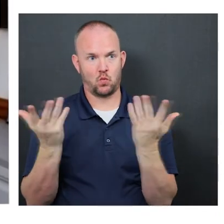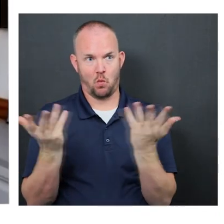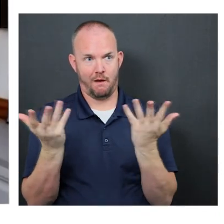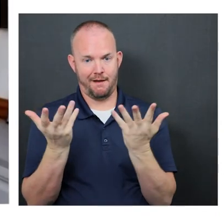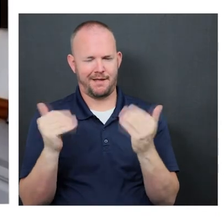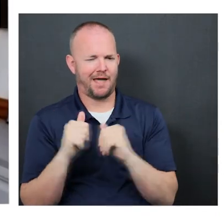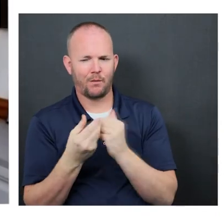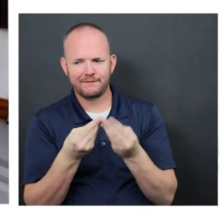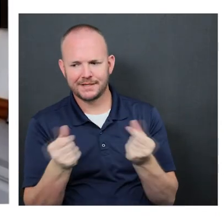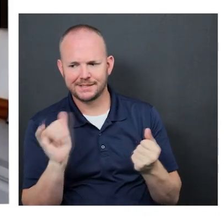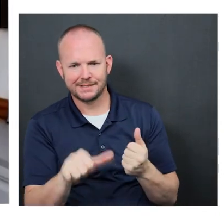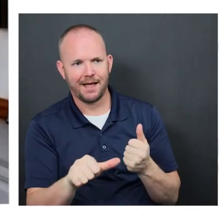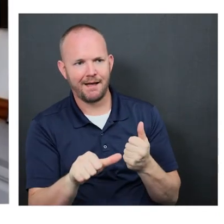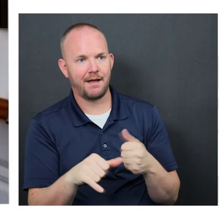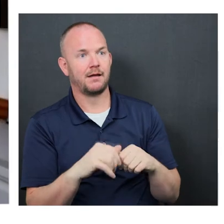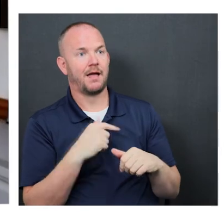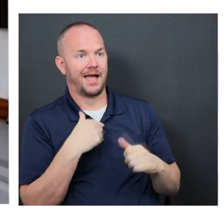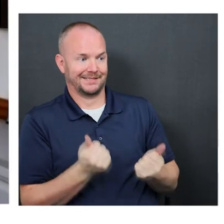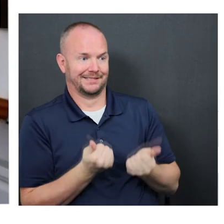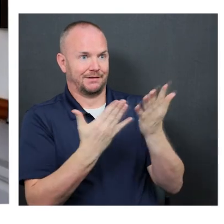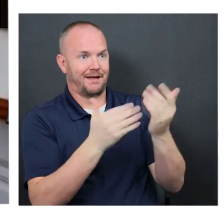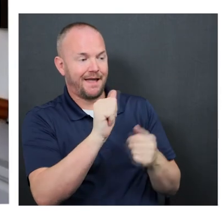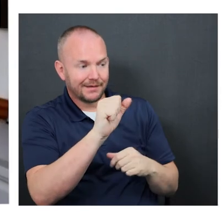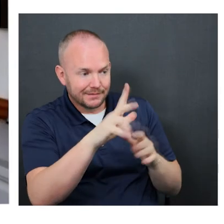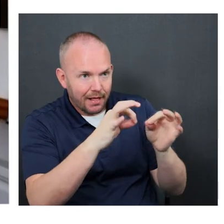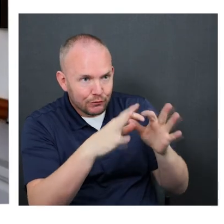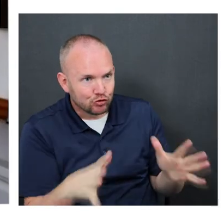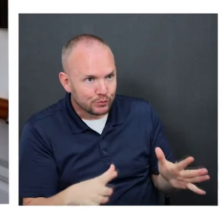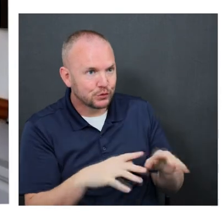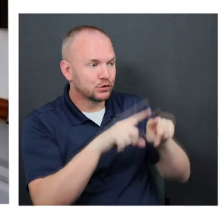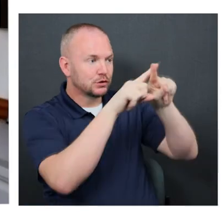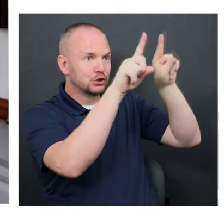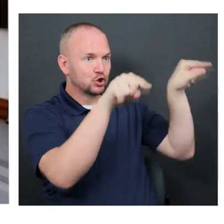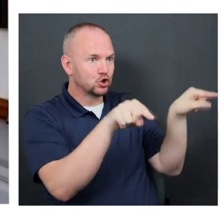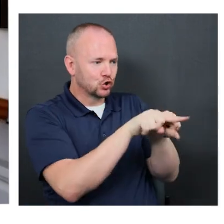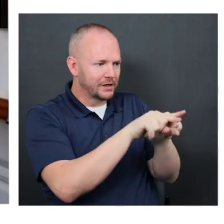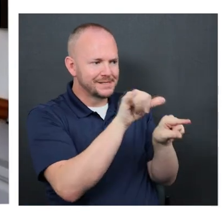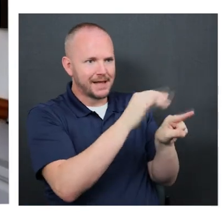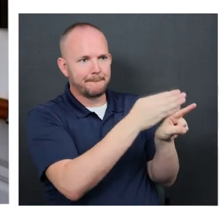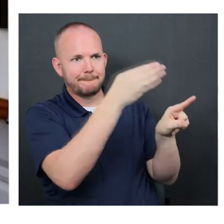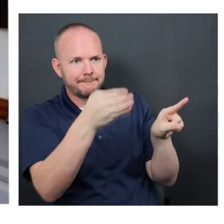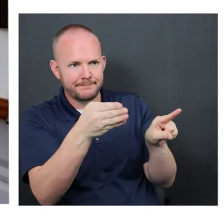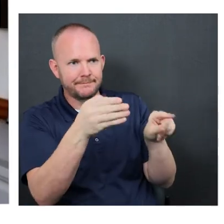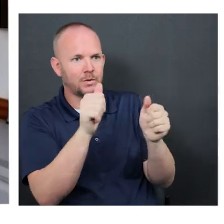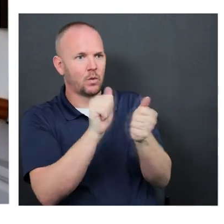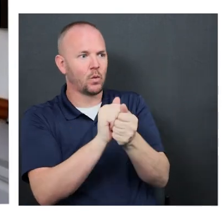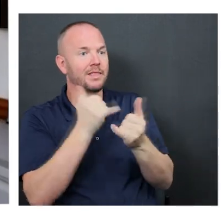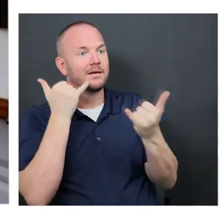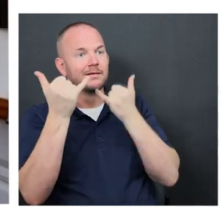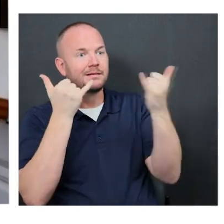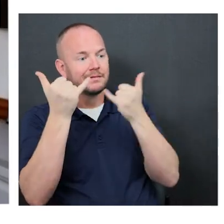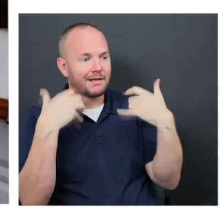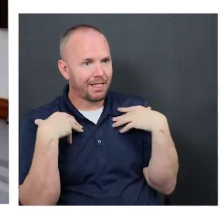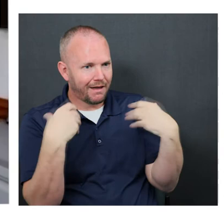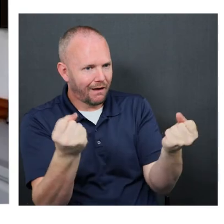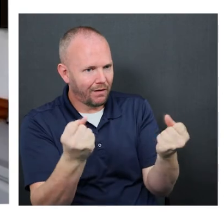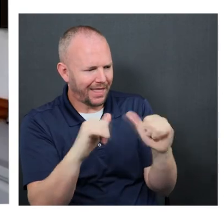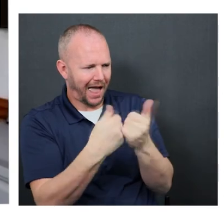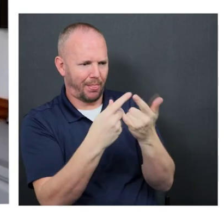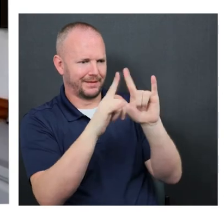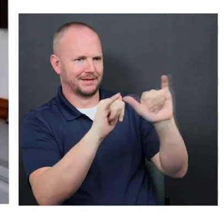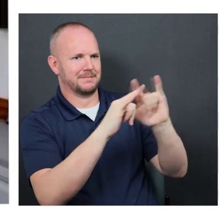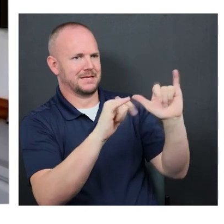Right. Uh, how do you provide a ASL interpreter on the screen while you're doing telehealth for a patient who's deaf? So we had to